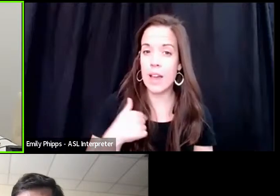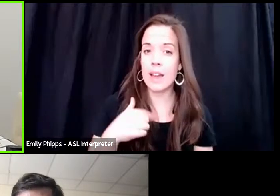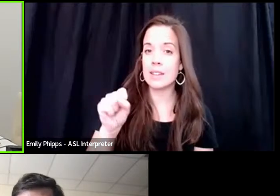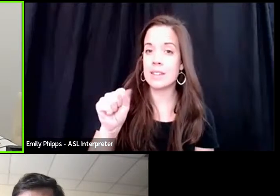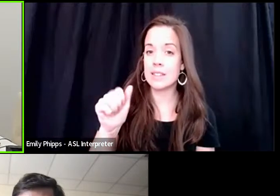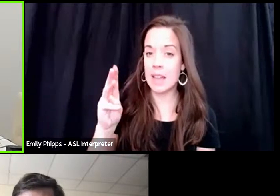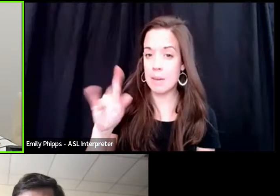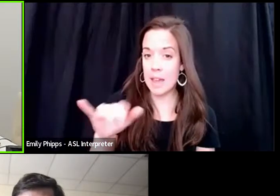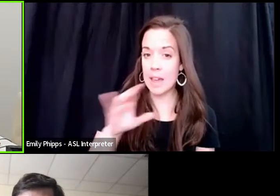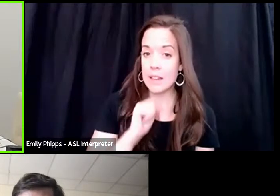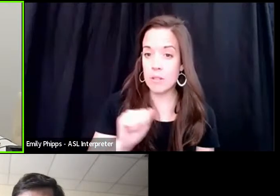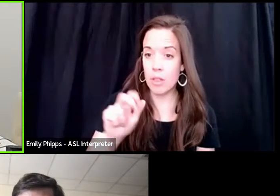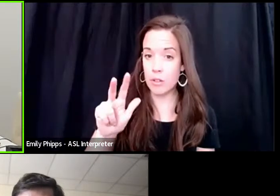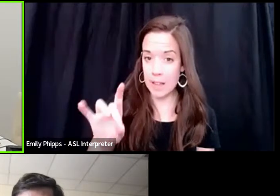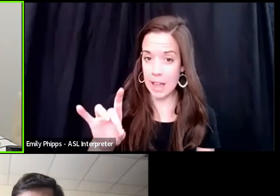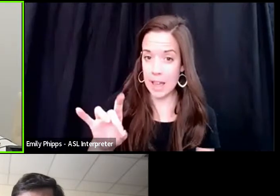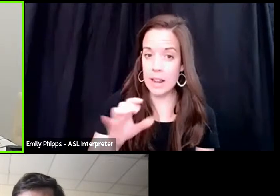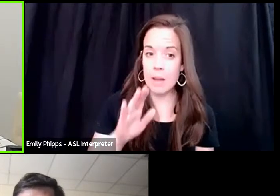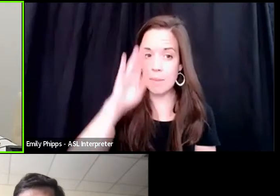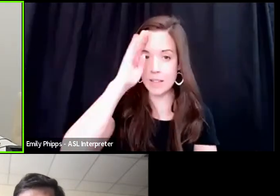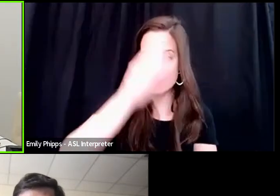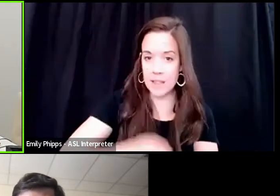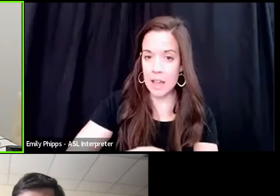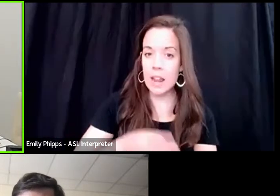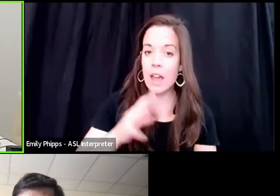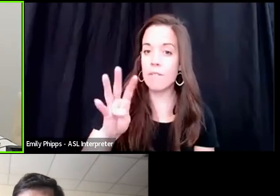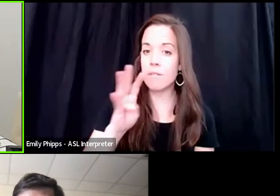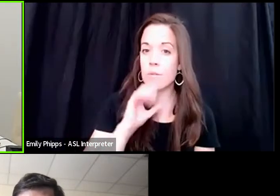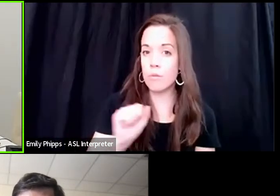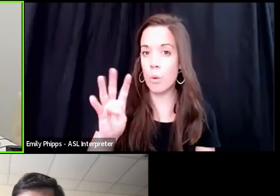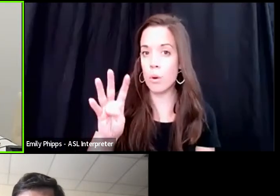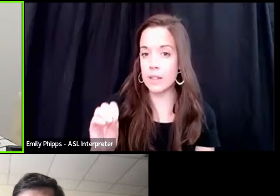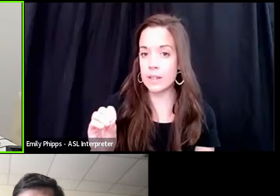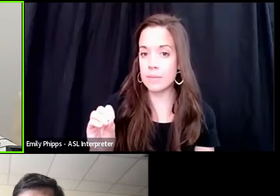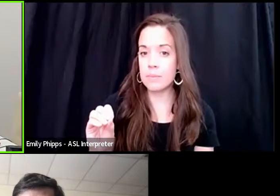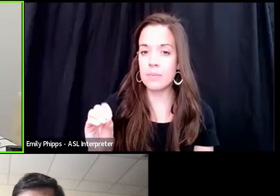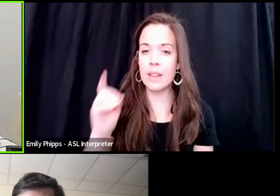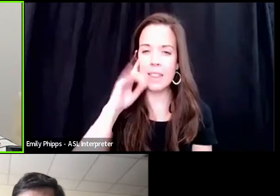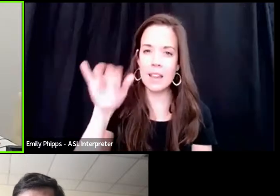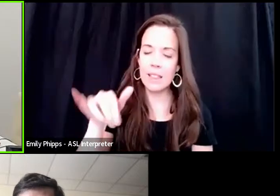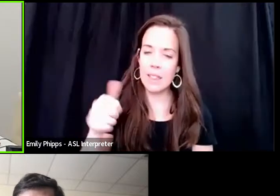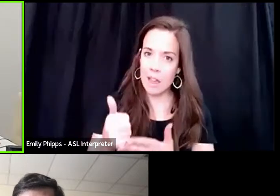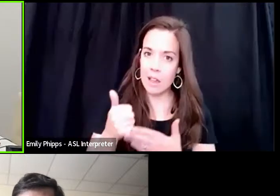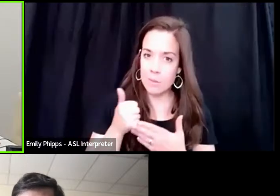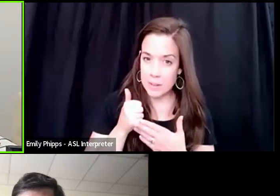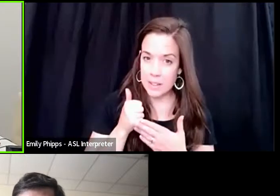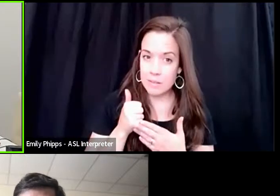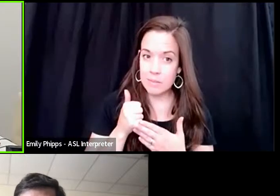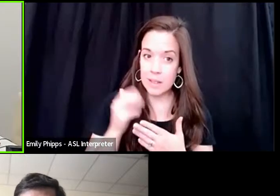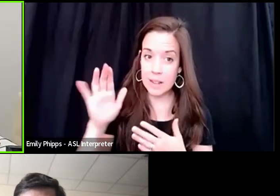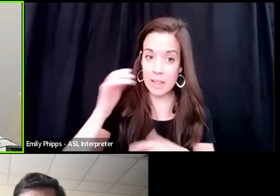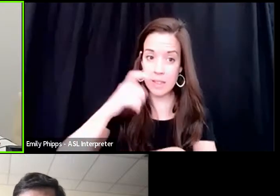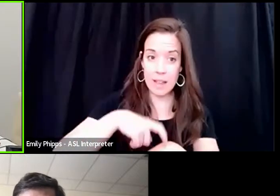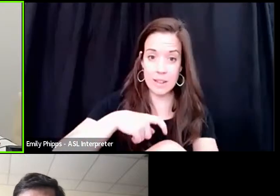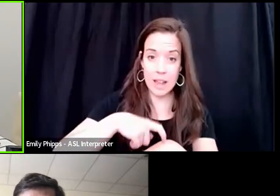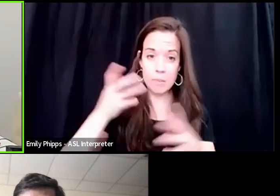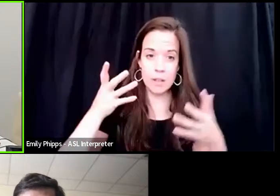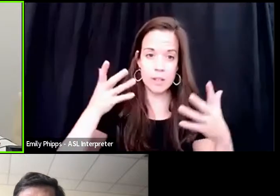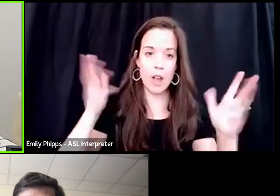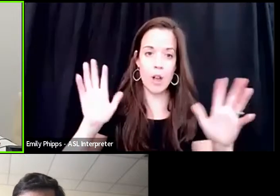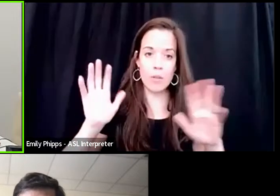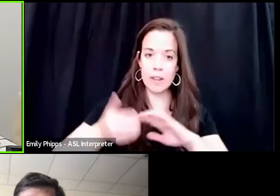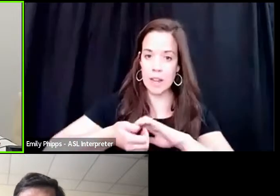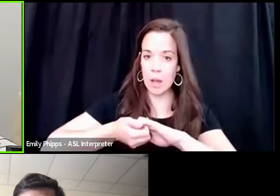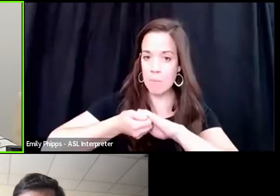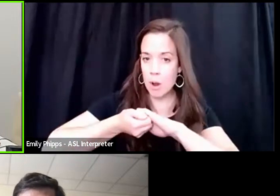and I had my son at 40. And so I think that was really helpful because at, by that point I was already a partner.